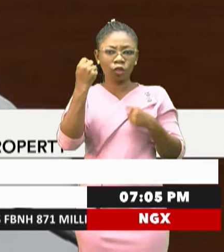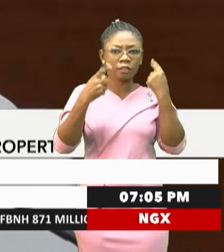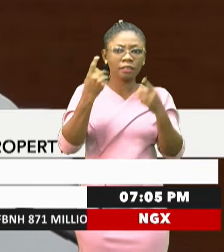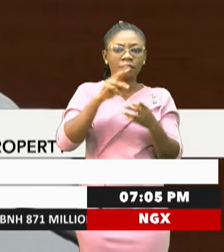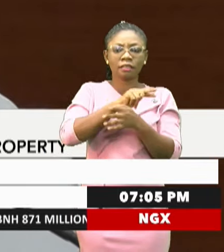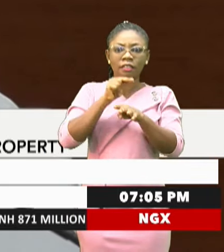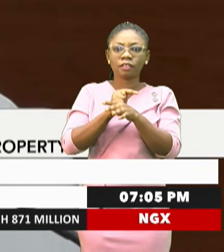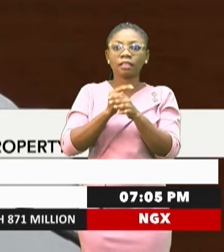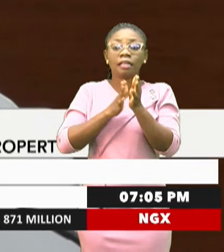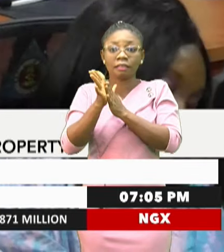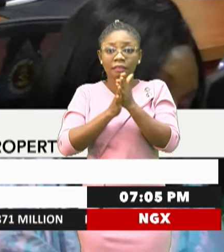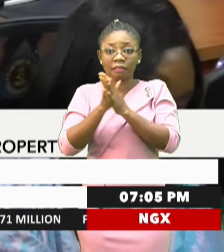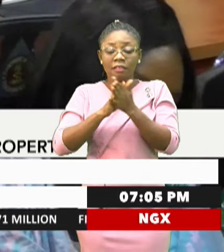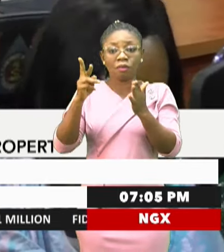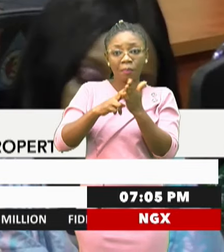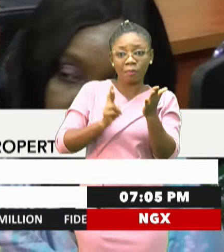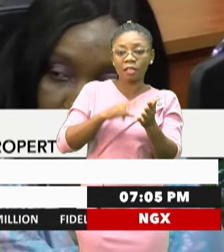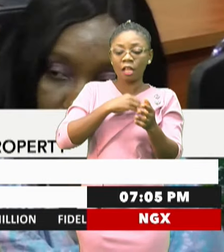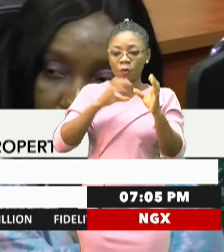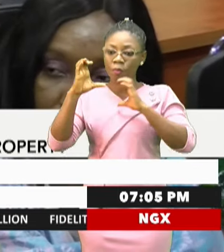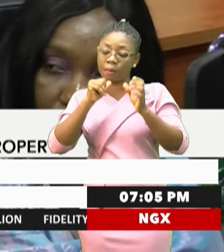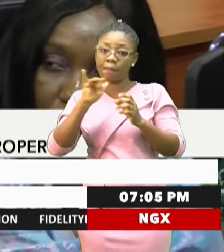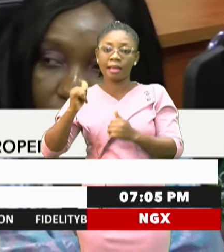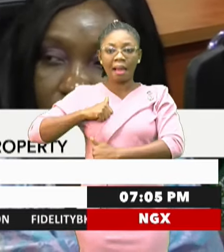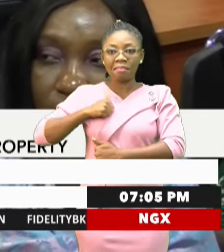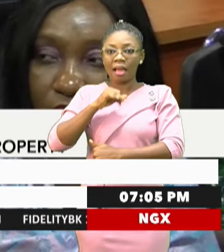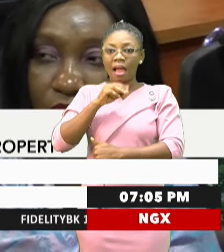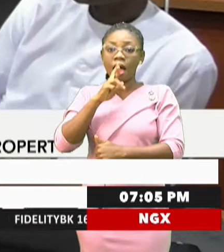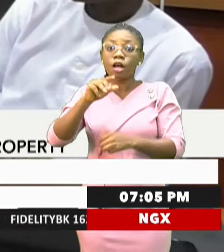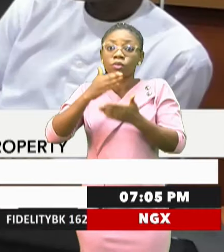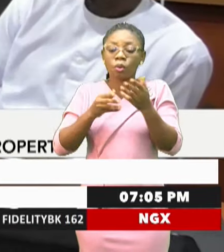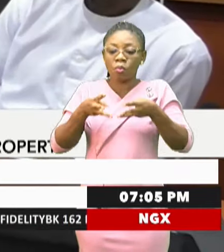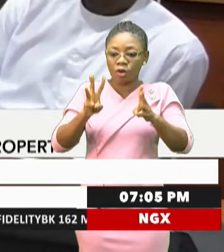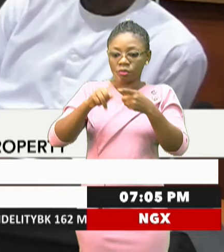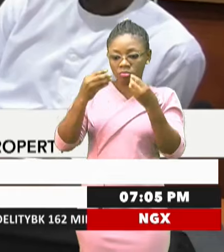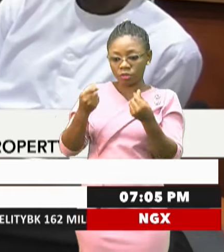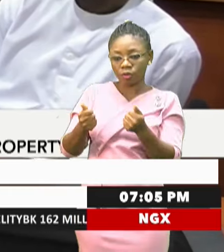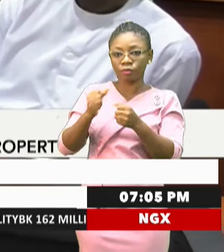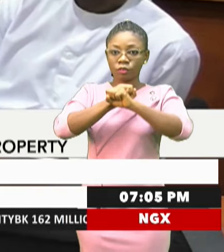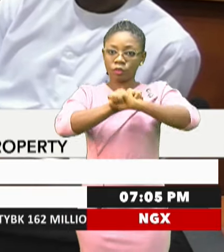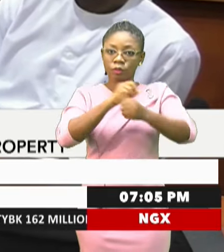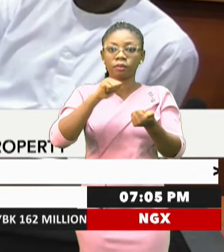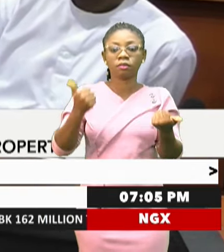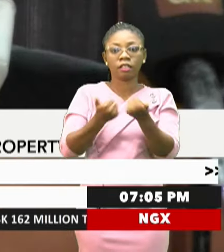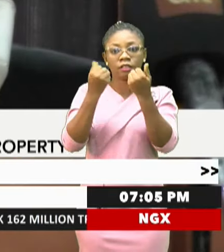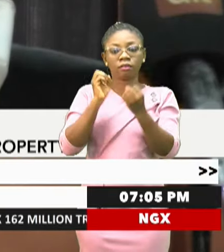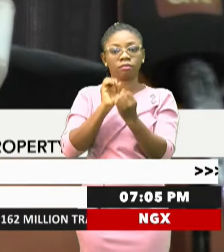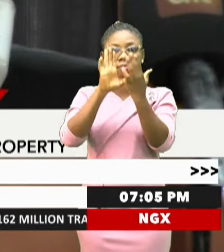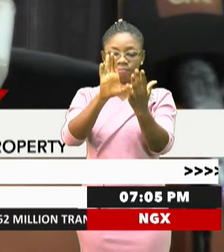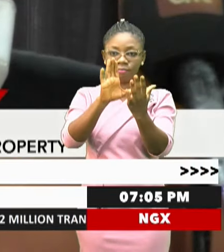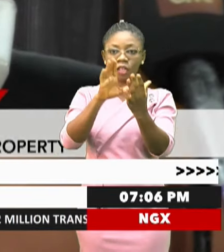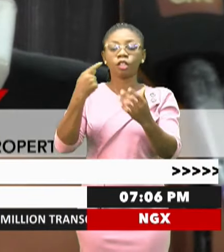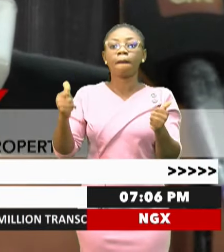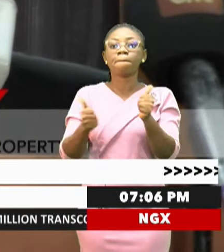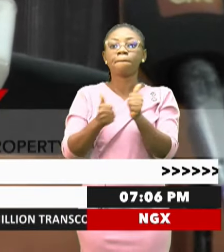reporting, and strategy communication by the Army are some of the ways to tackle the insecurity being faced. The most powerful